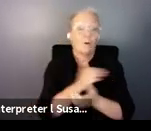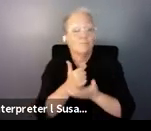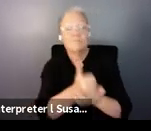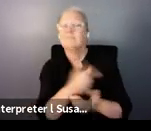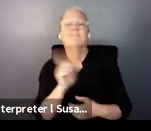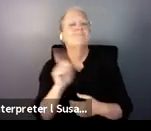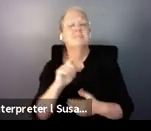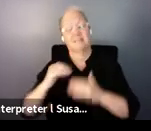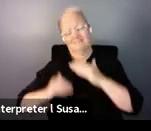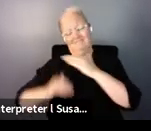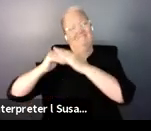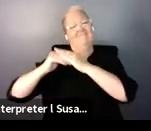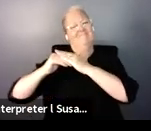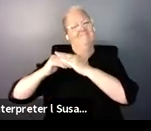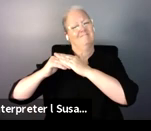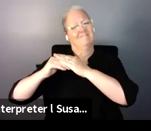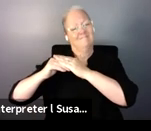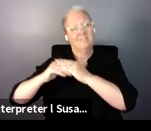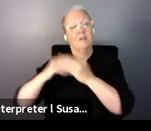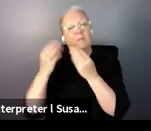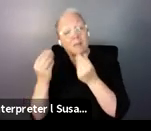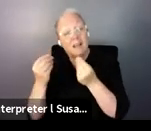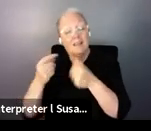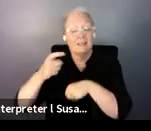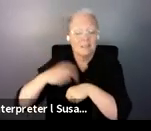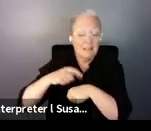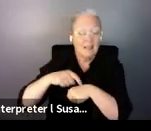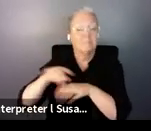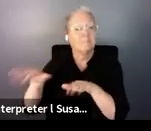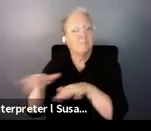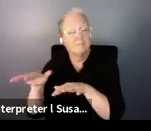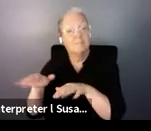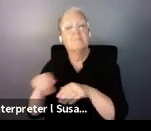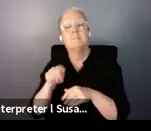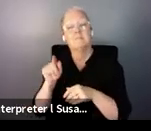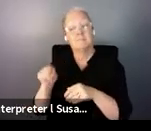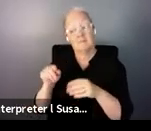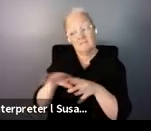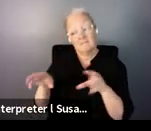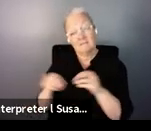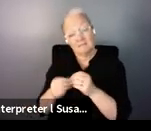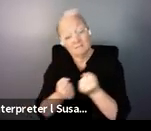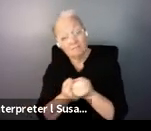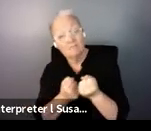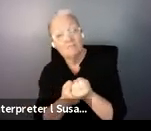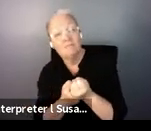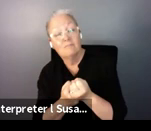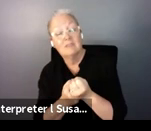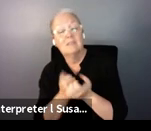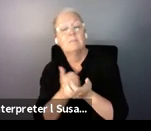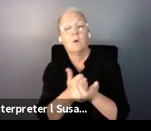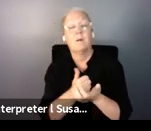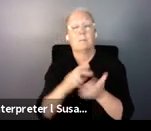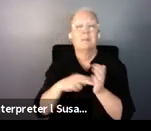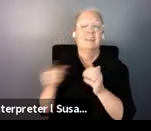availability and financial resources. When family members provide support, they usually have to stop working or